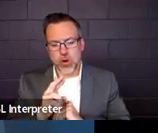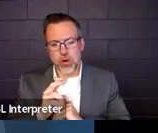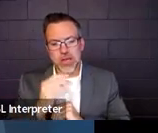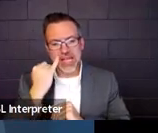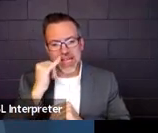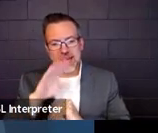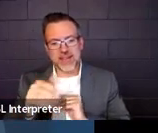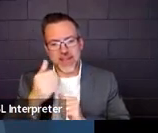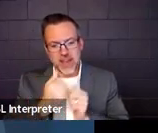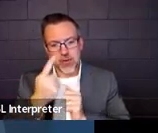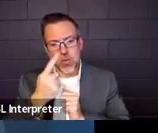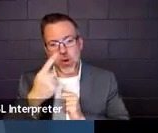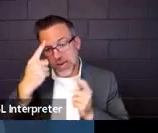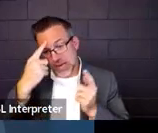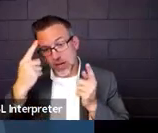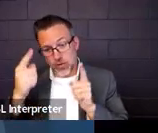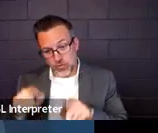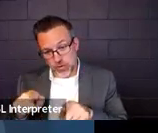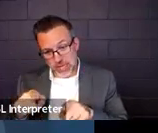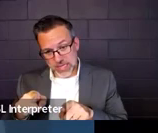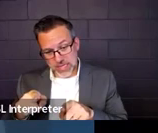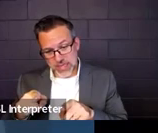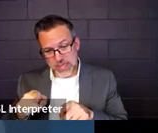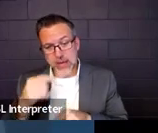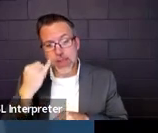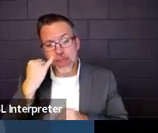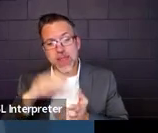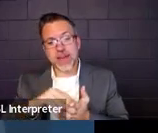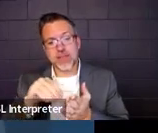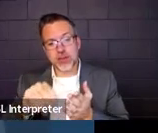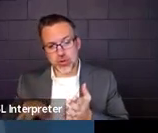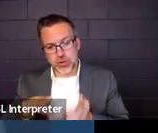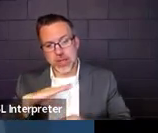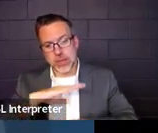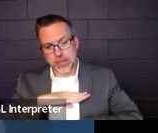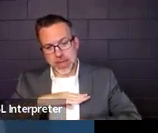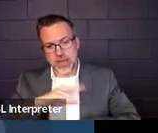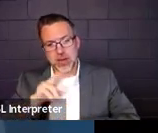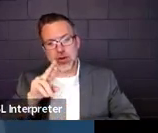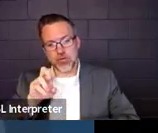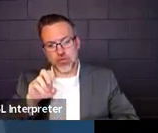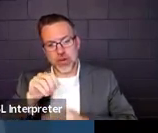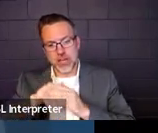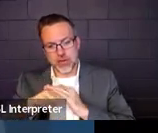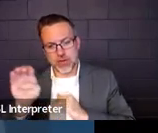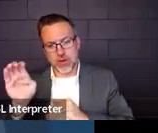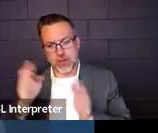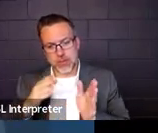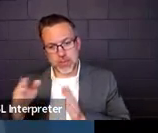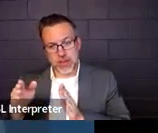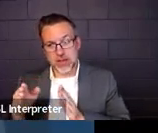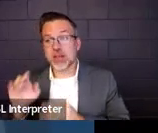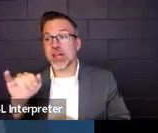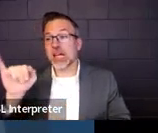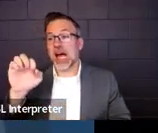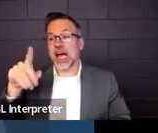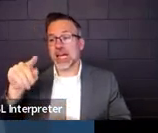agree and the student is meeting the reentry plan? I would say that's an IEP team decision.